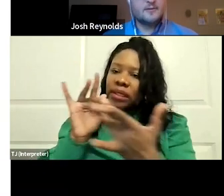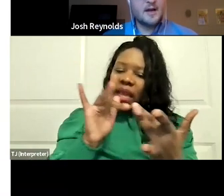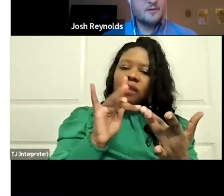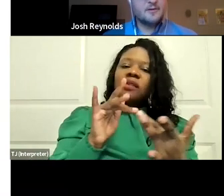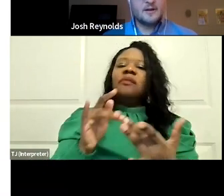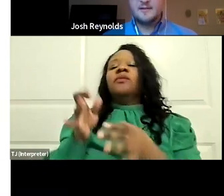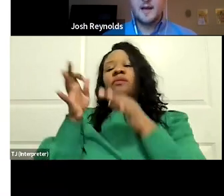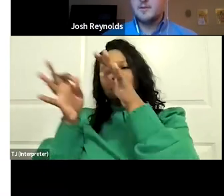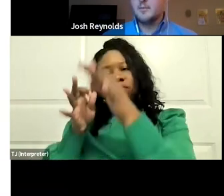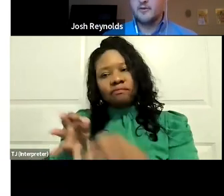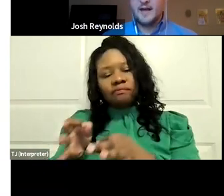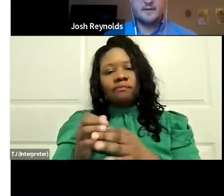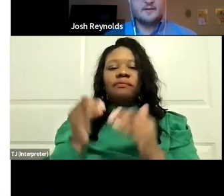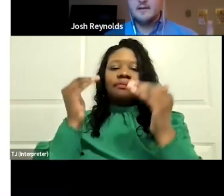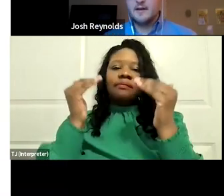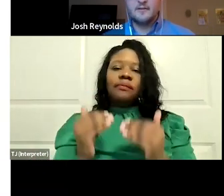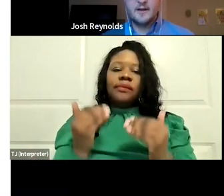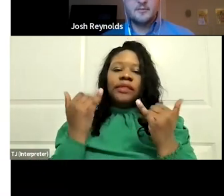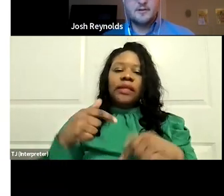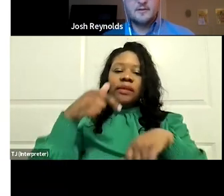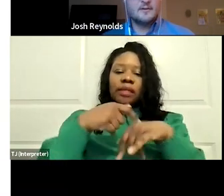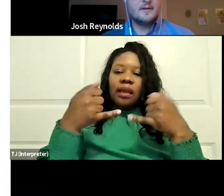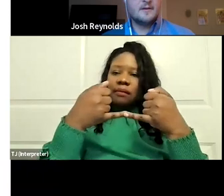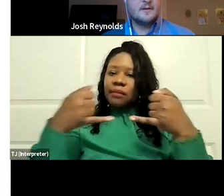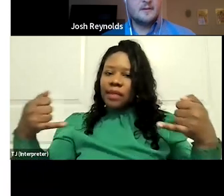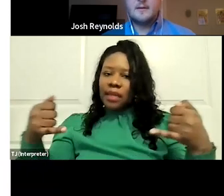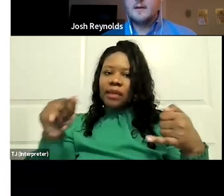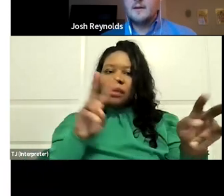All right. So now let's look at a timetable for advocacy. Next slide, please.